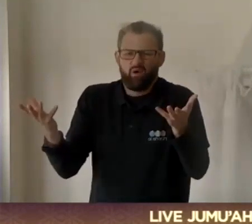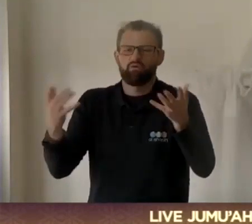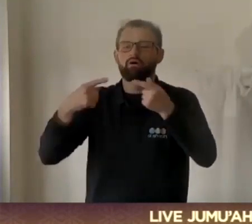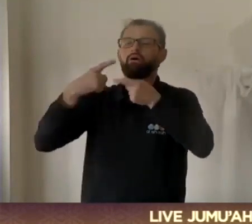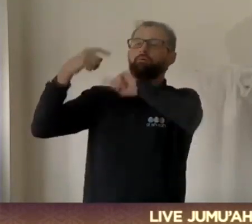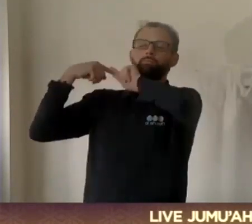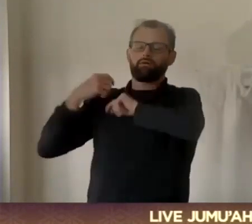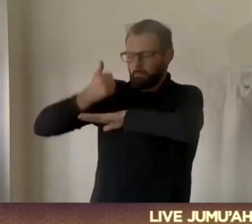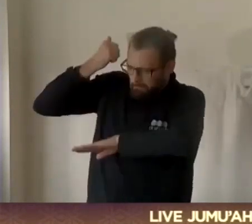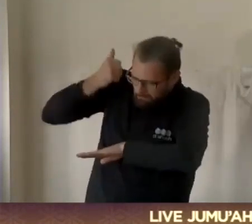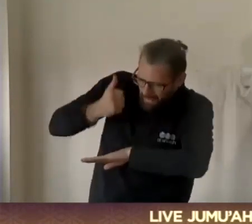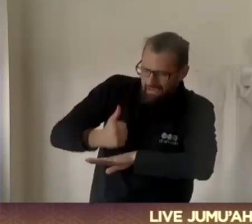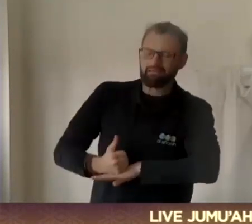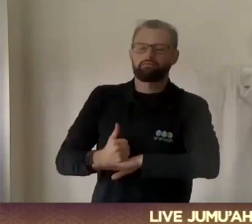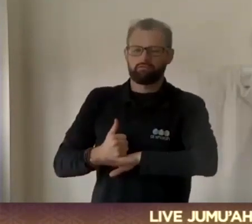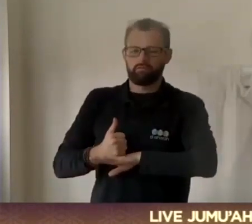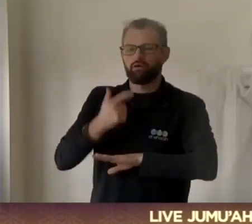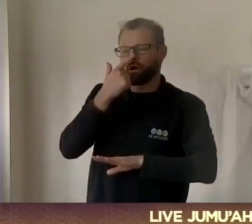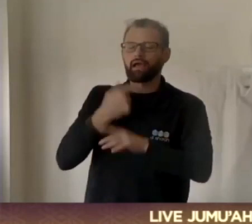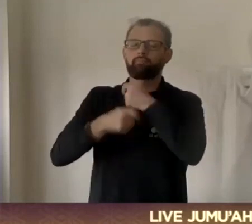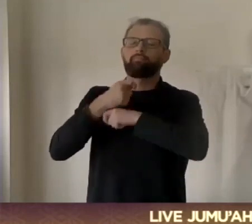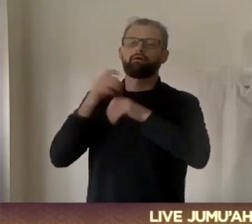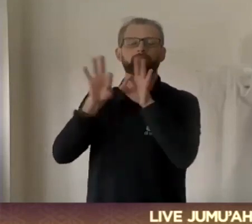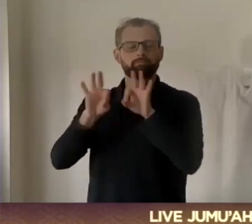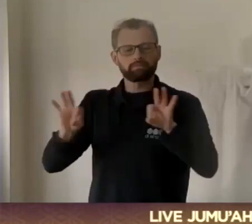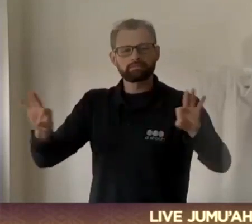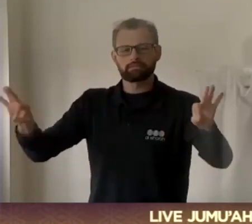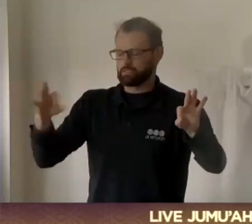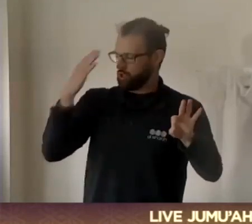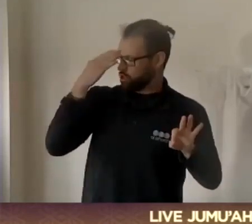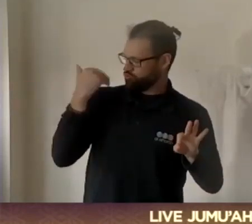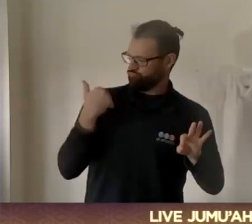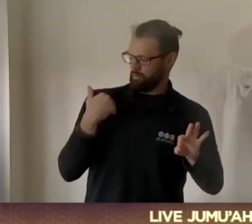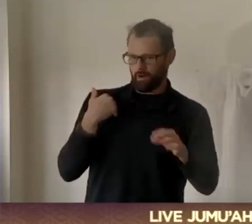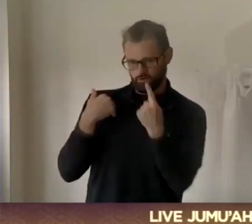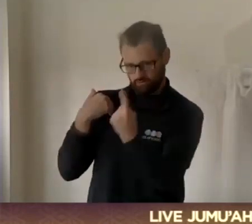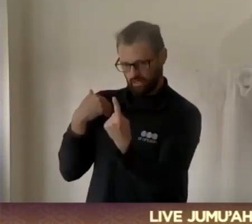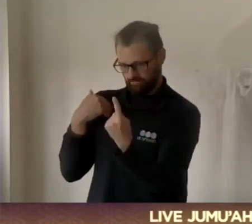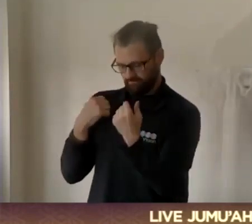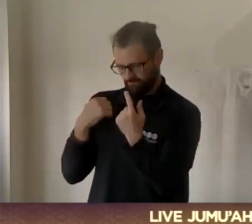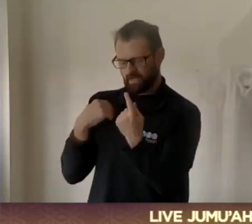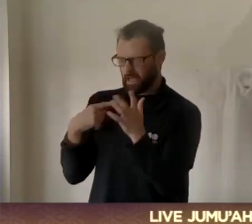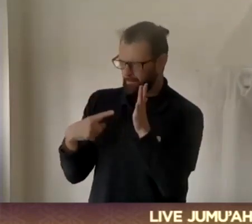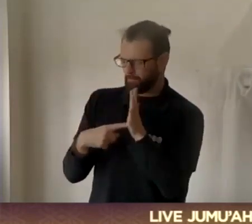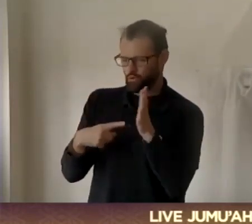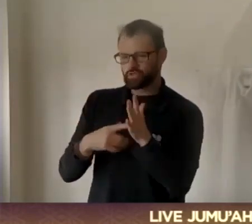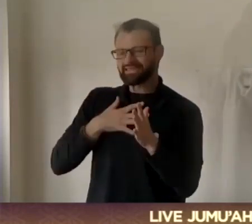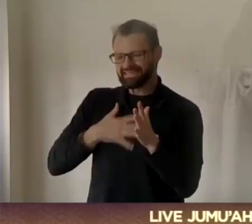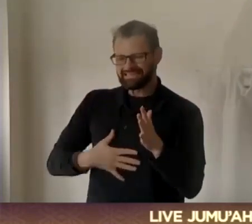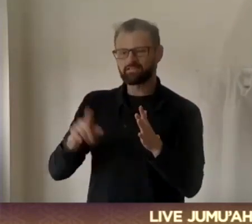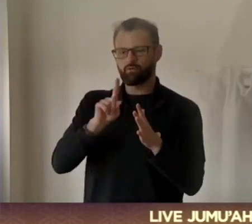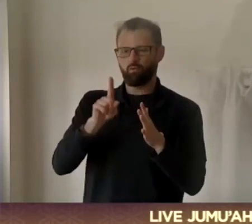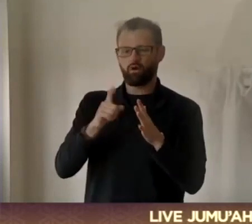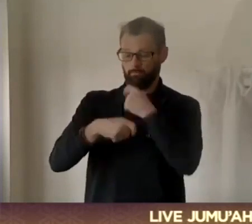be able to achieve that peace. Always remind yourself of the ingredients of peace